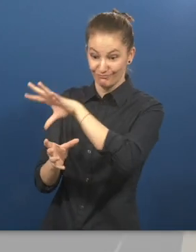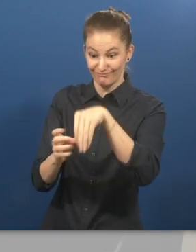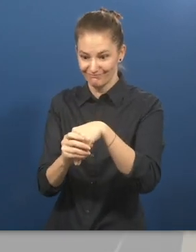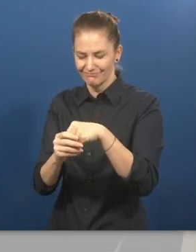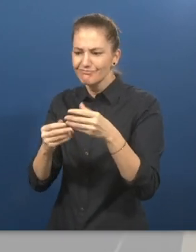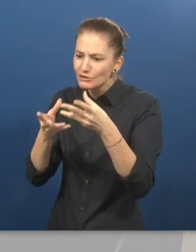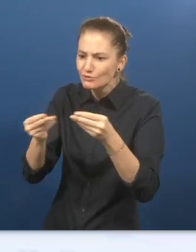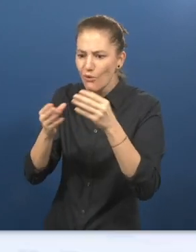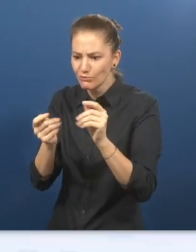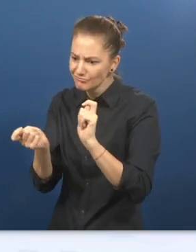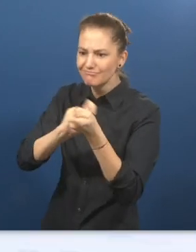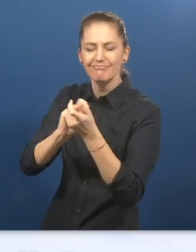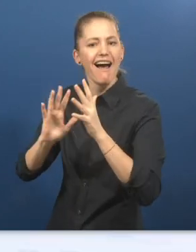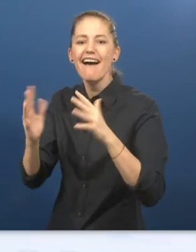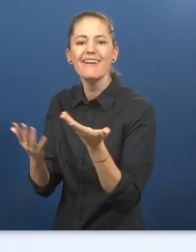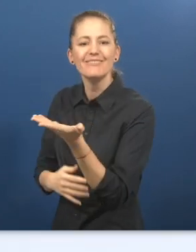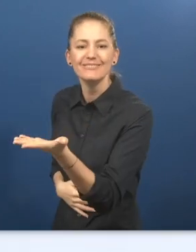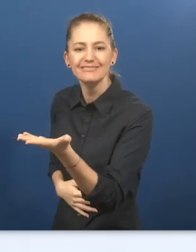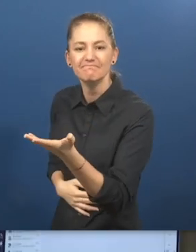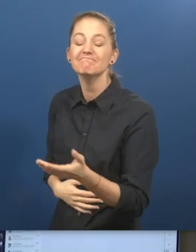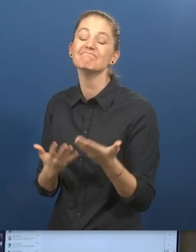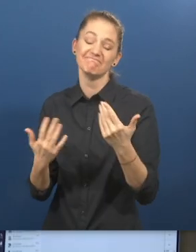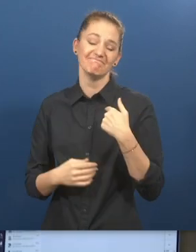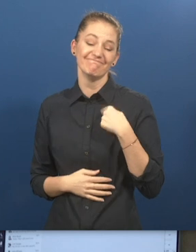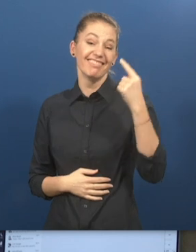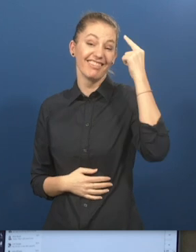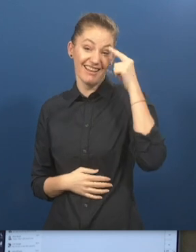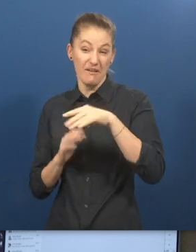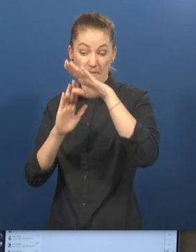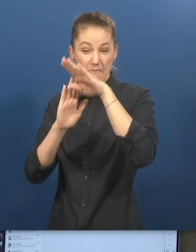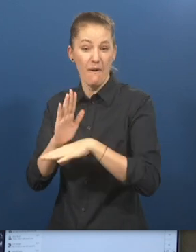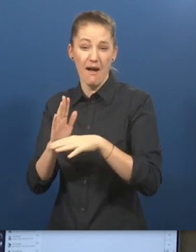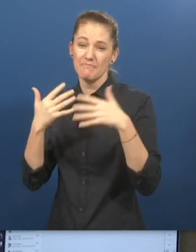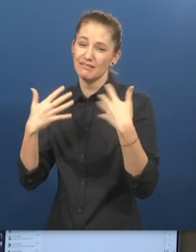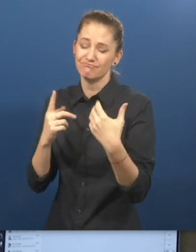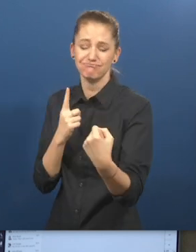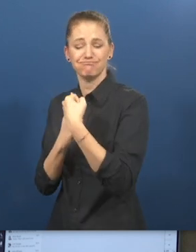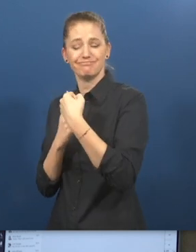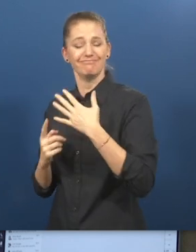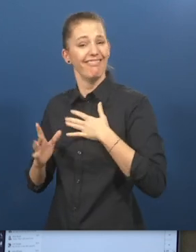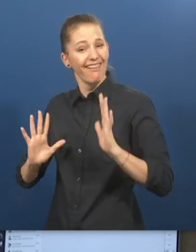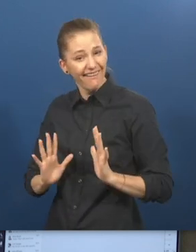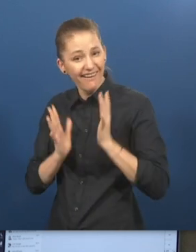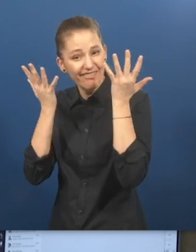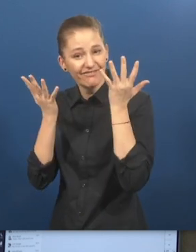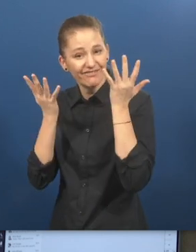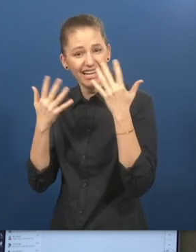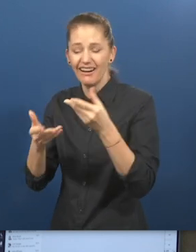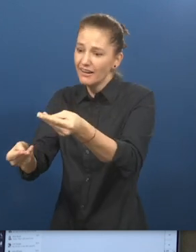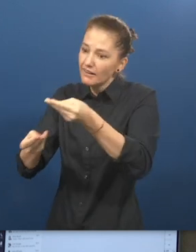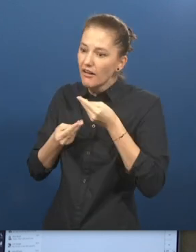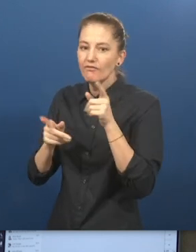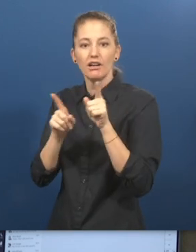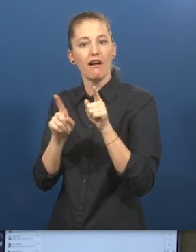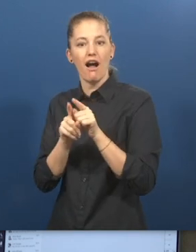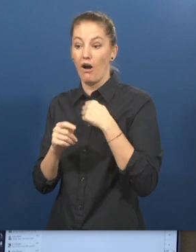Toby, a participant. Well, think the program has definitely impacted my life in that it's given me an opportunity to try out a